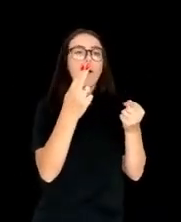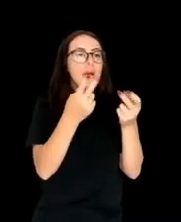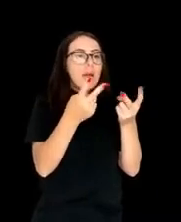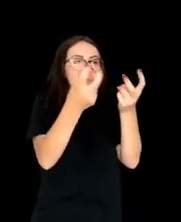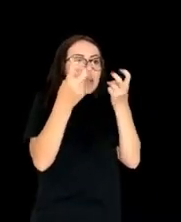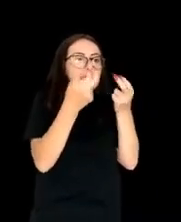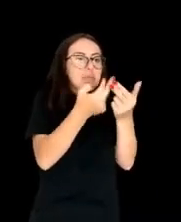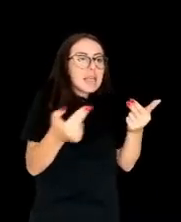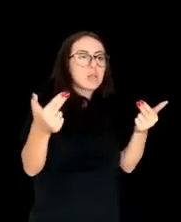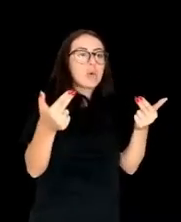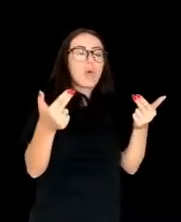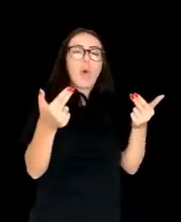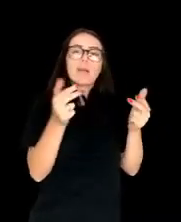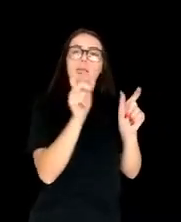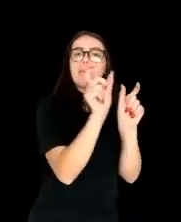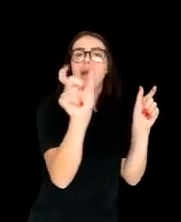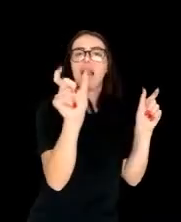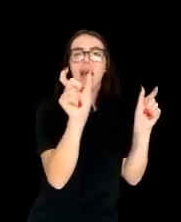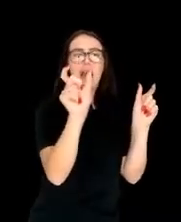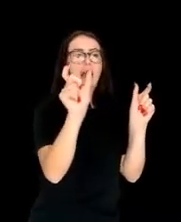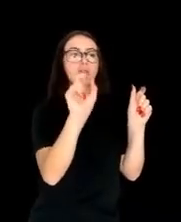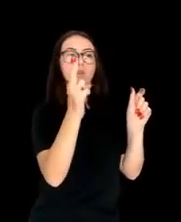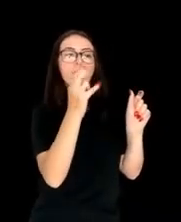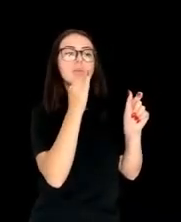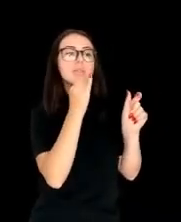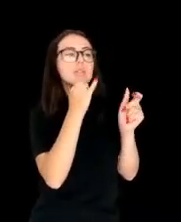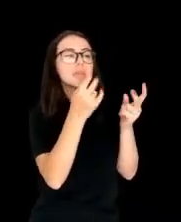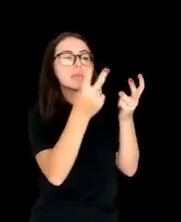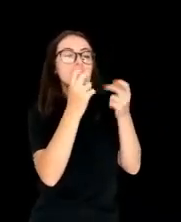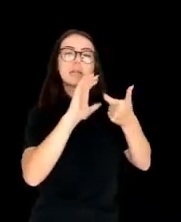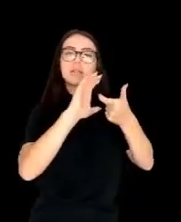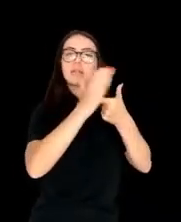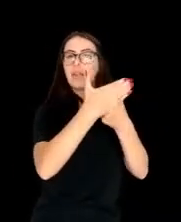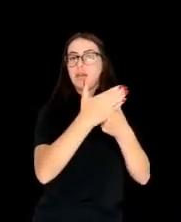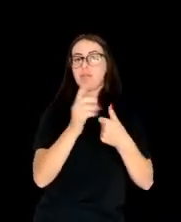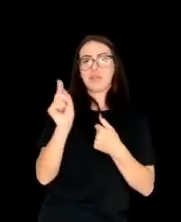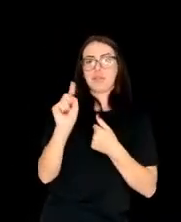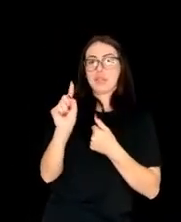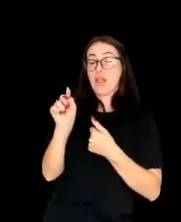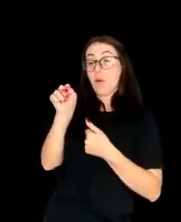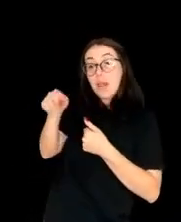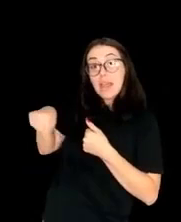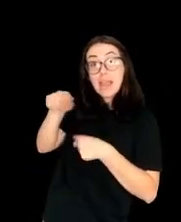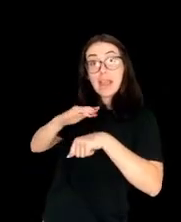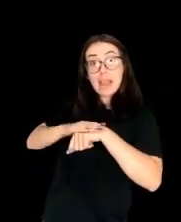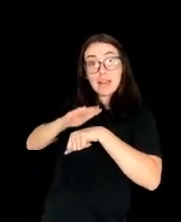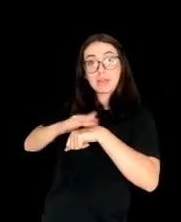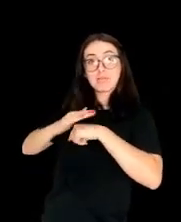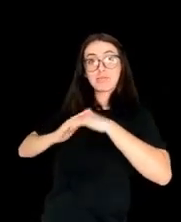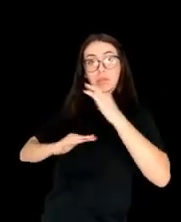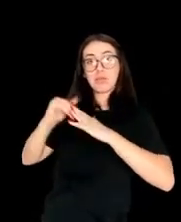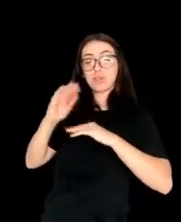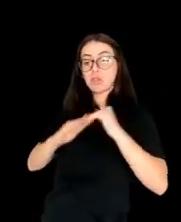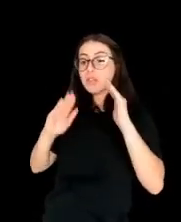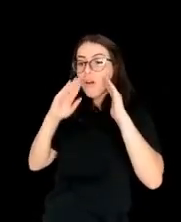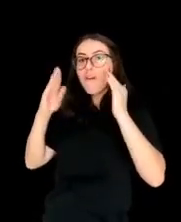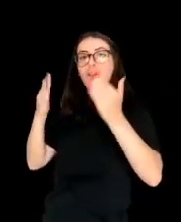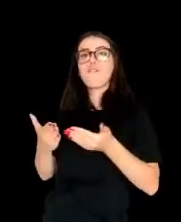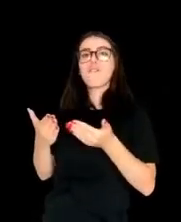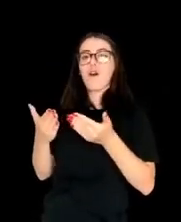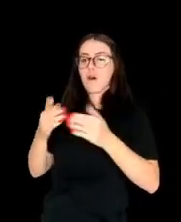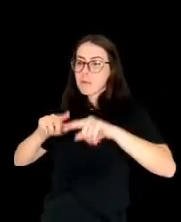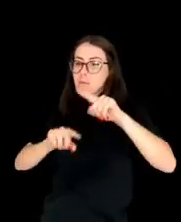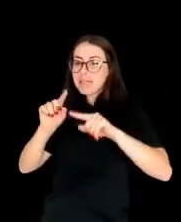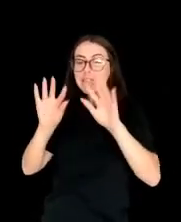operations, looking for meaningful connections. You know, the recognition of shapes, patterns, objects and entities is a